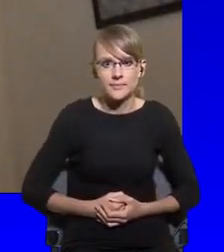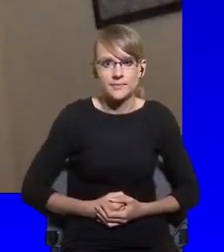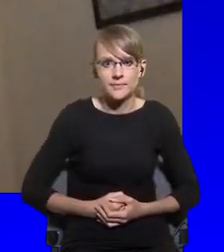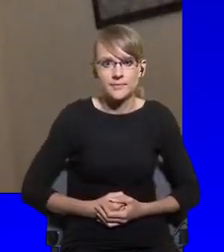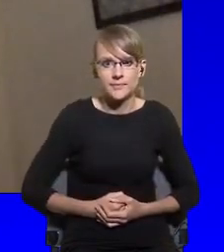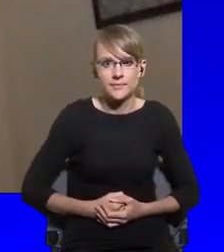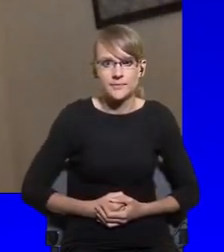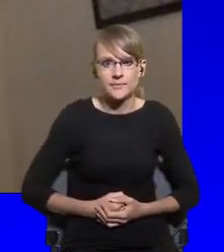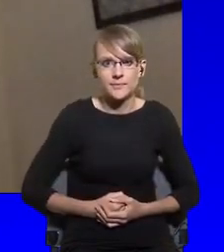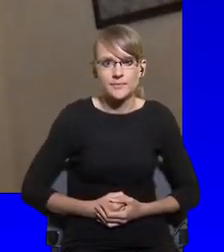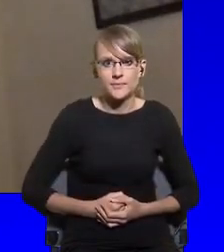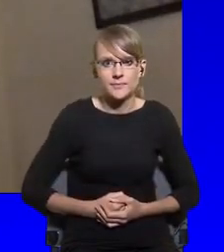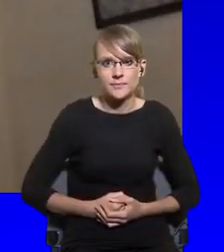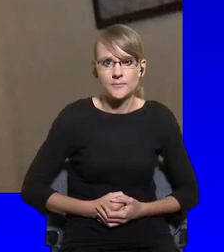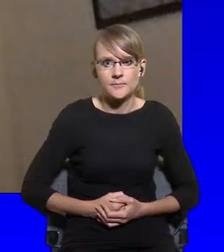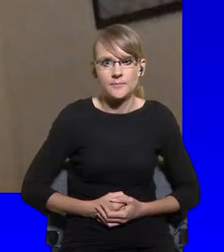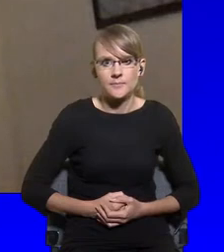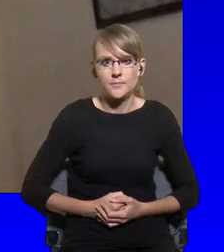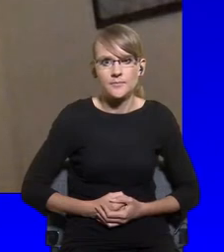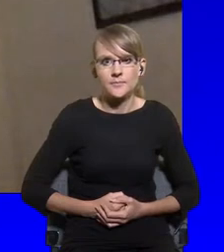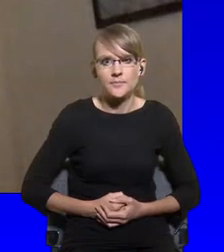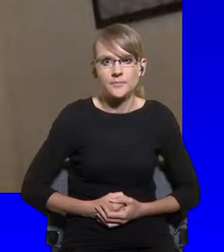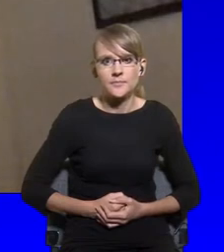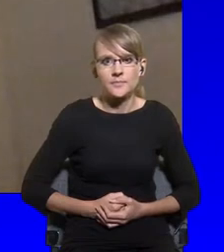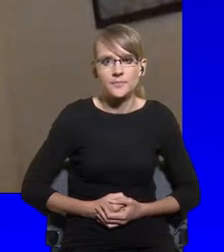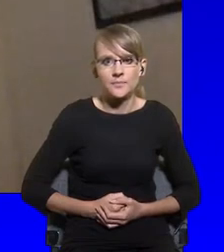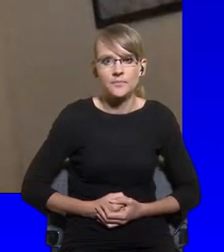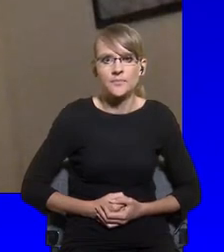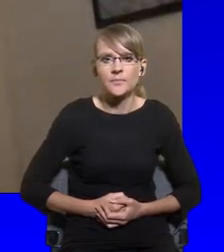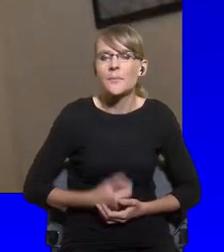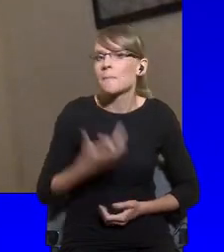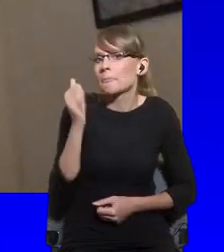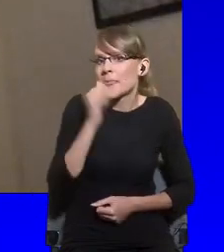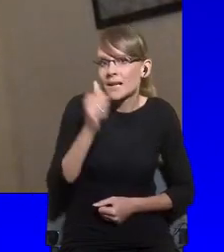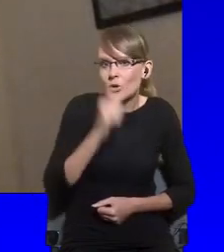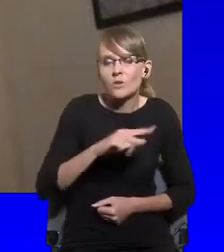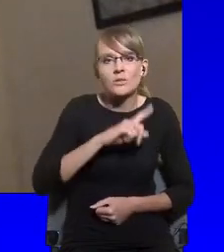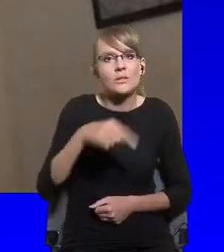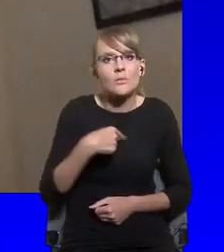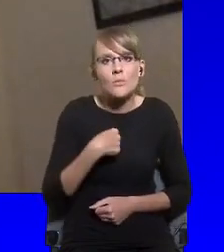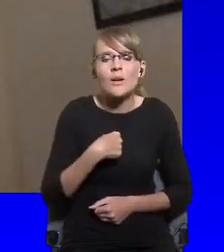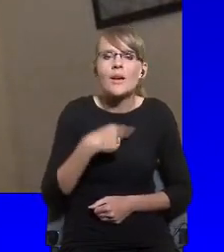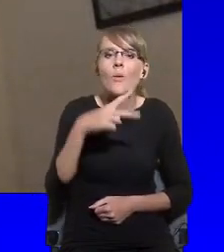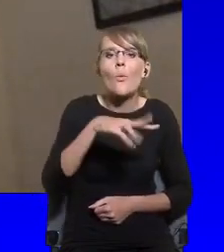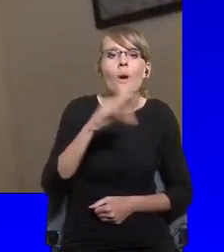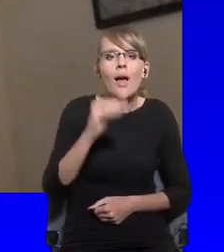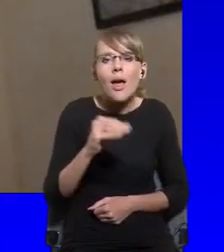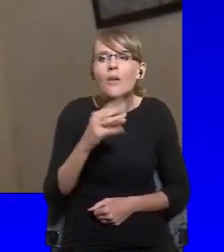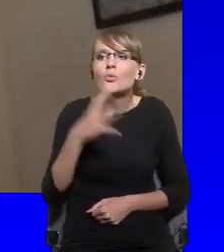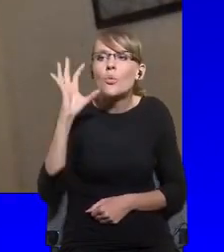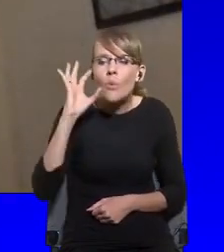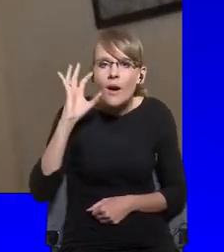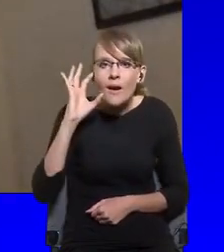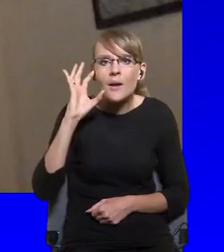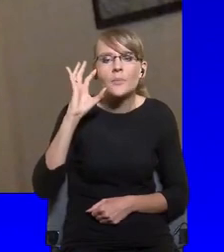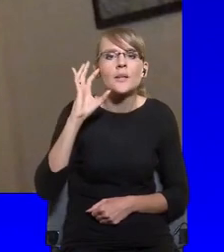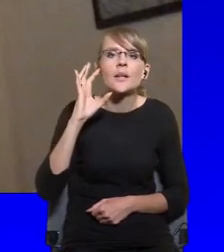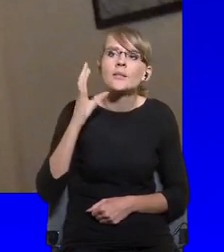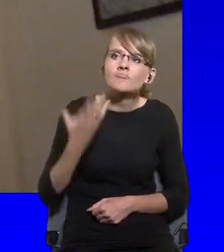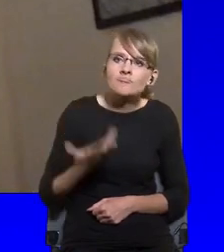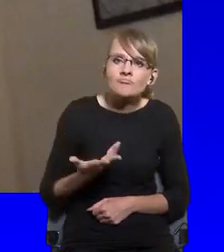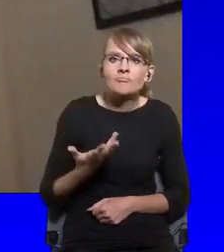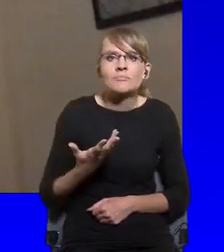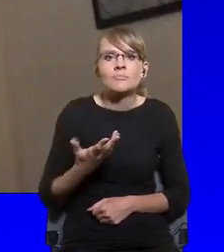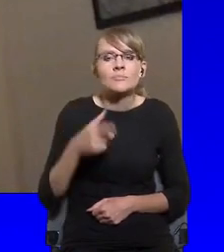fractious discussions around China within an EU context. Sometimes the EU has been completely crippled by the